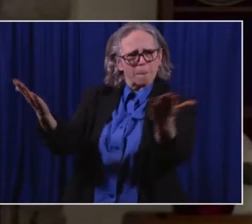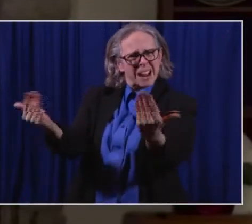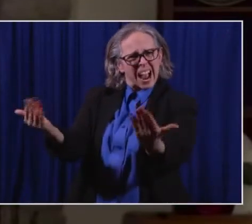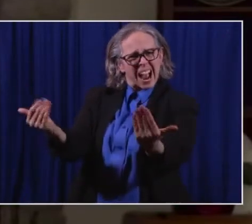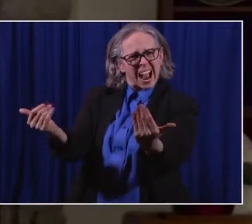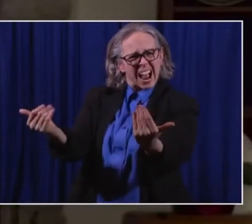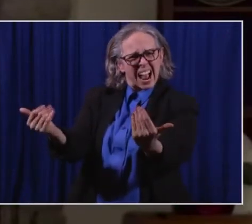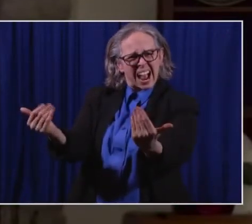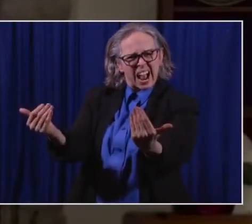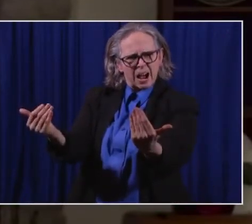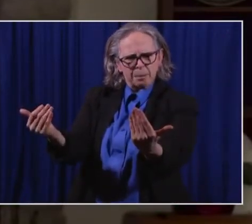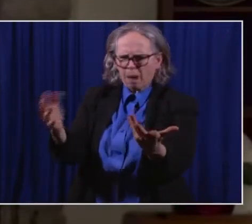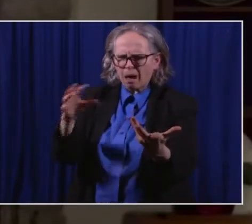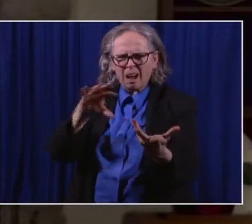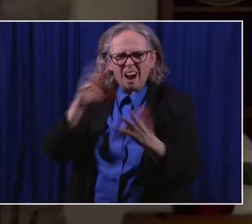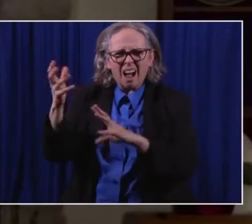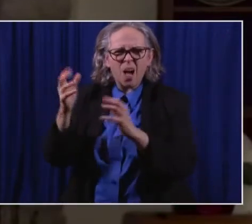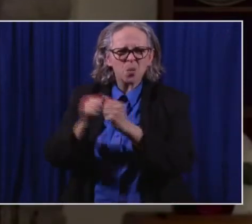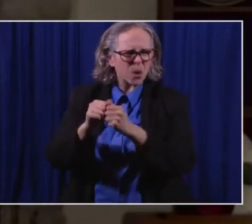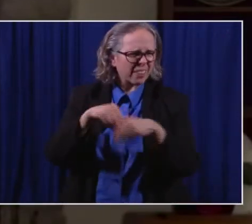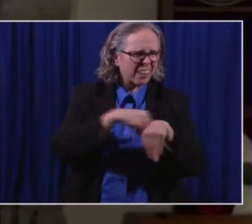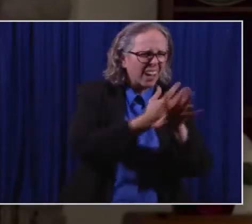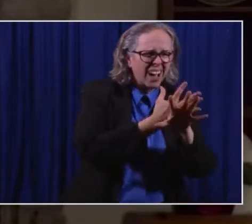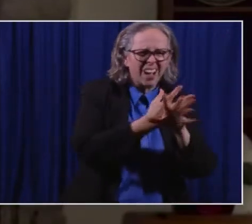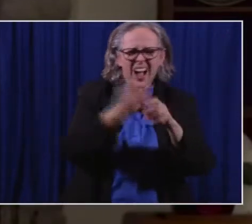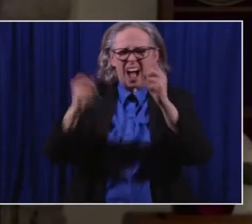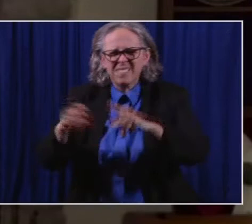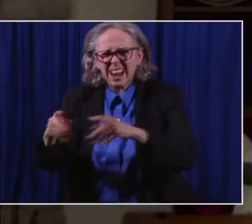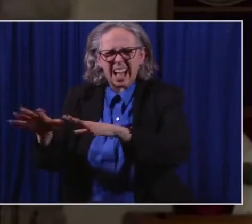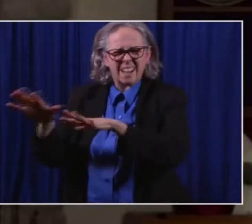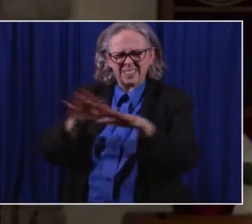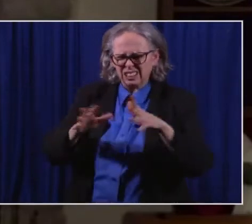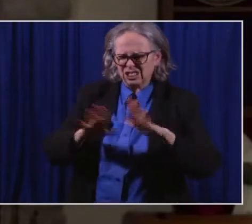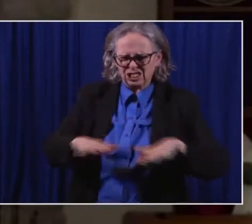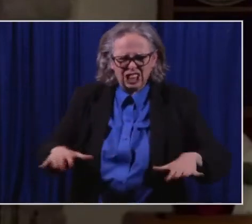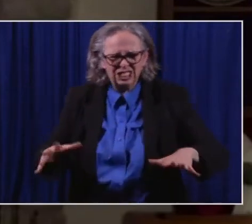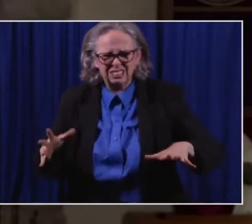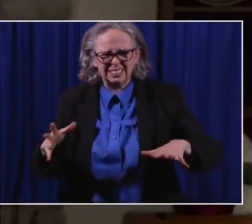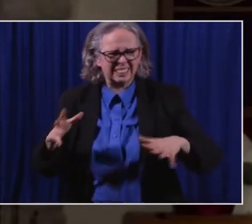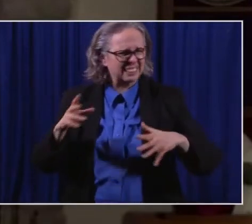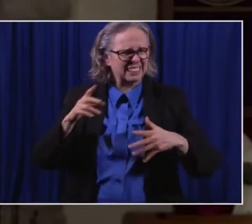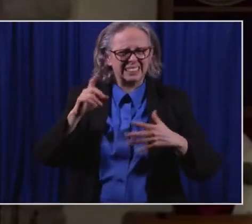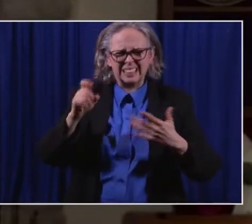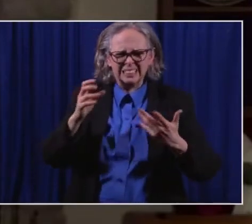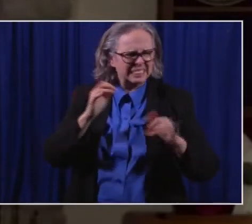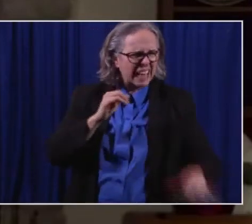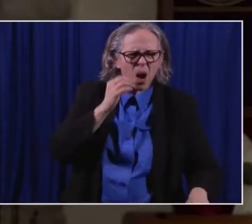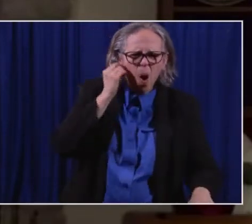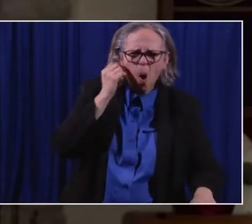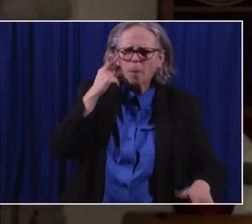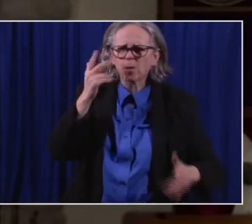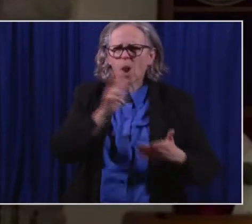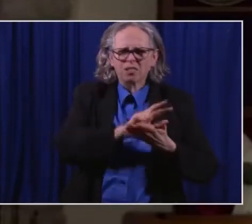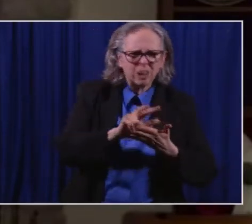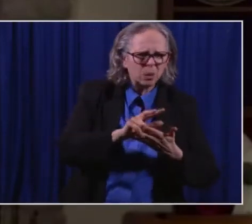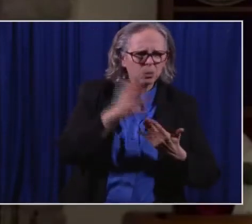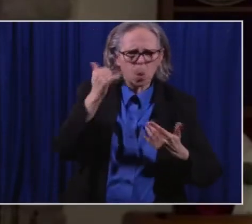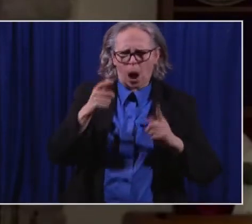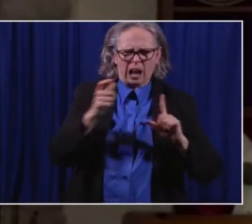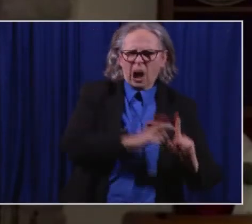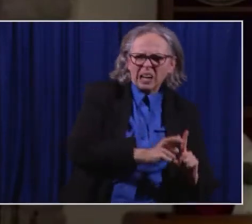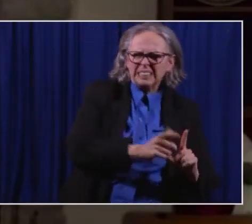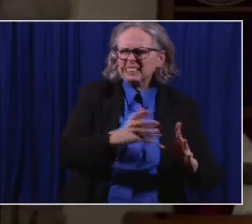and have had problems in keeping kids in class because of quarantining. Some of them had problems in regard to,